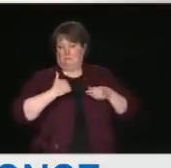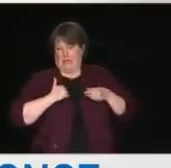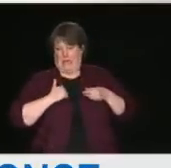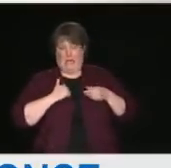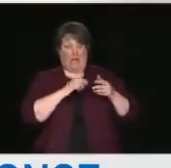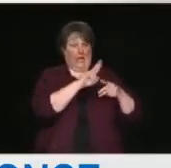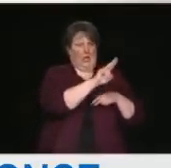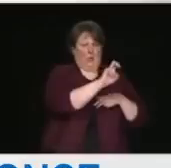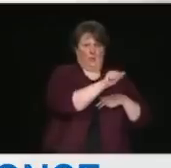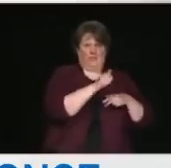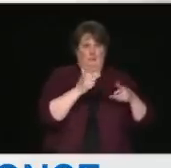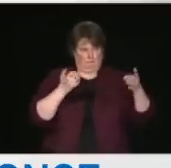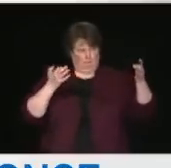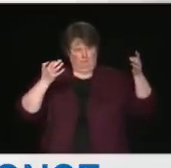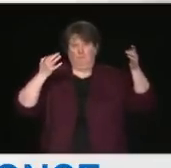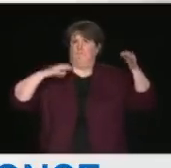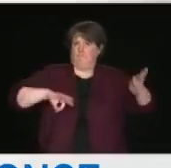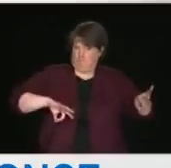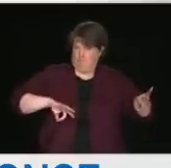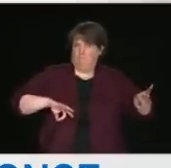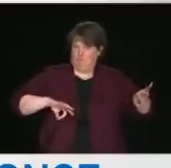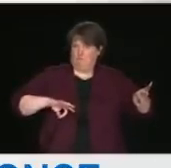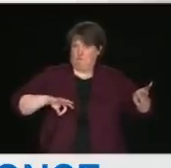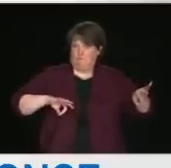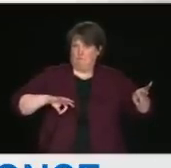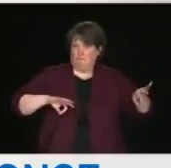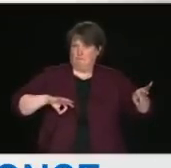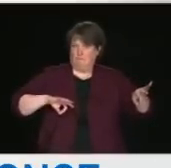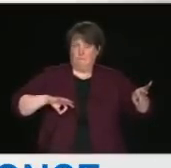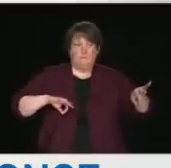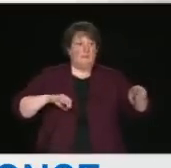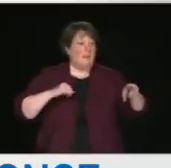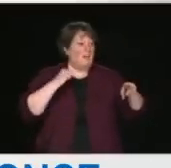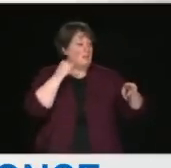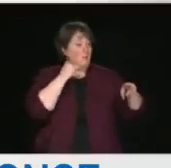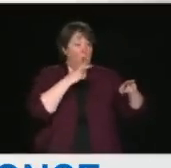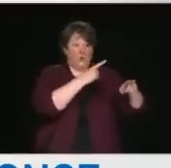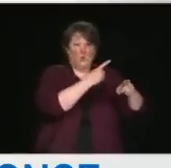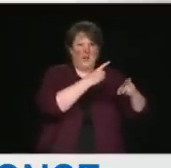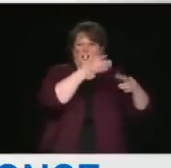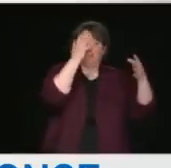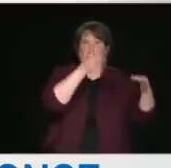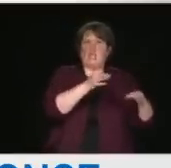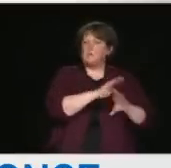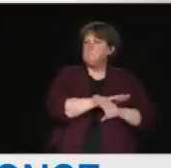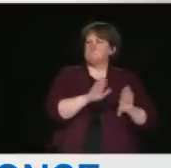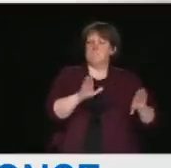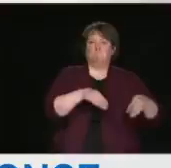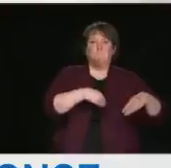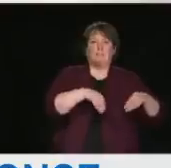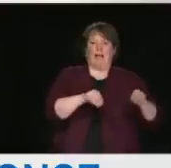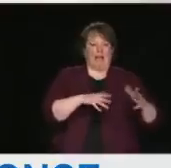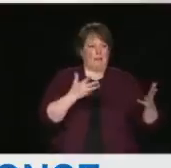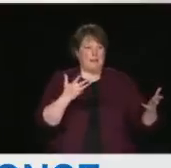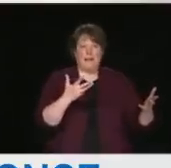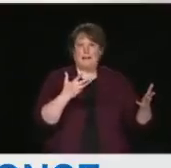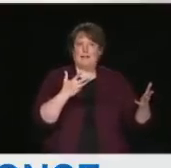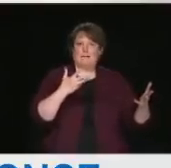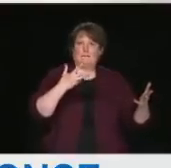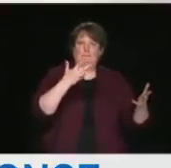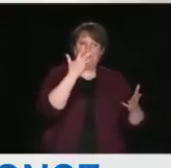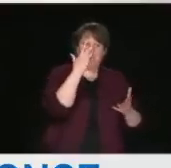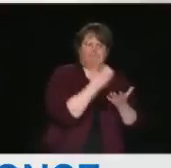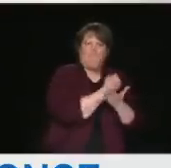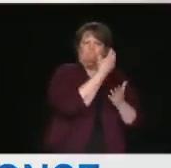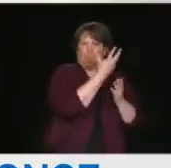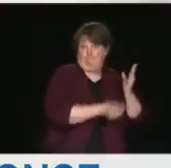both countries would lose out if hurdles were to be put in the way of that